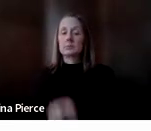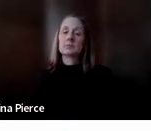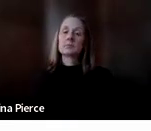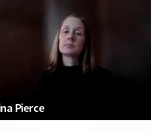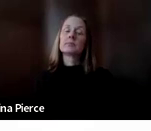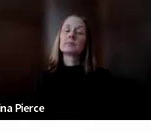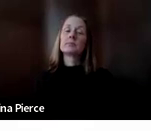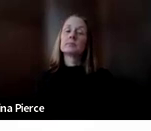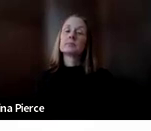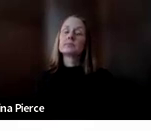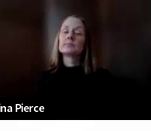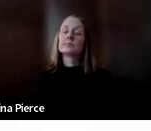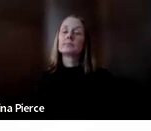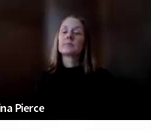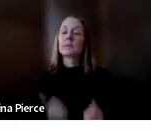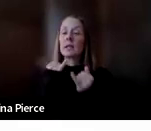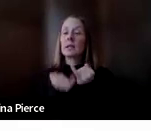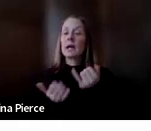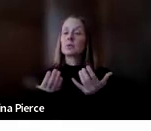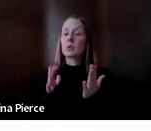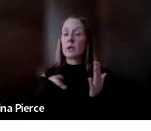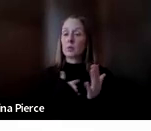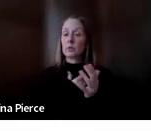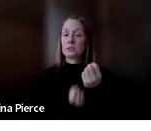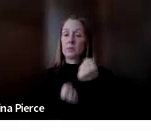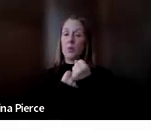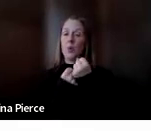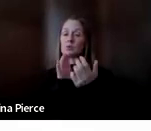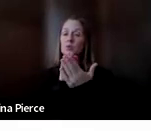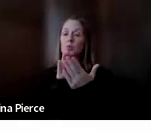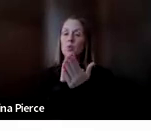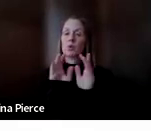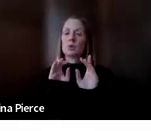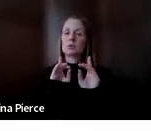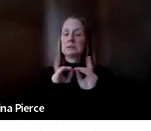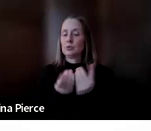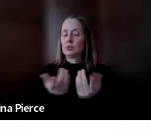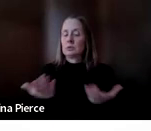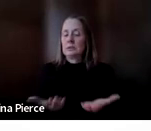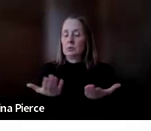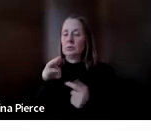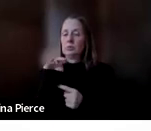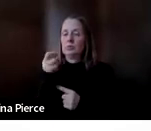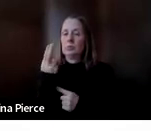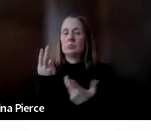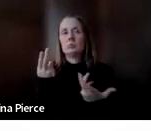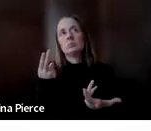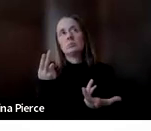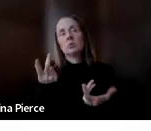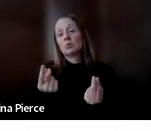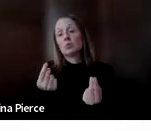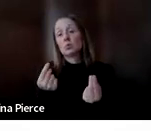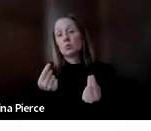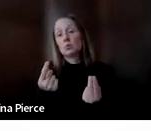The final way that we support our school districts here in Michigan, which is a little bit more specific, is that we do